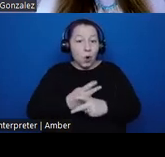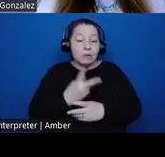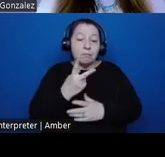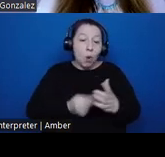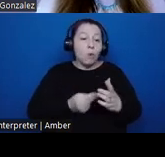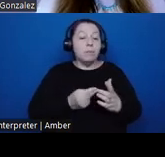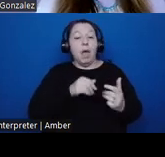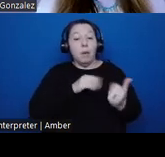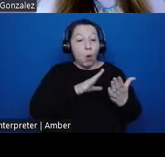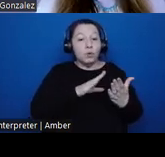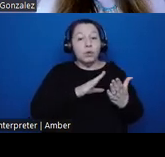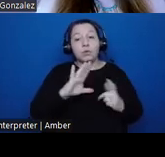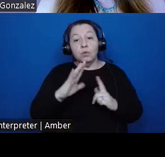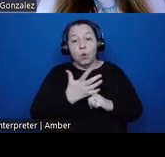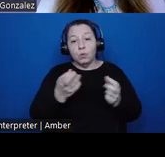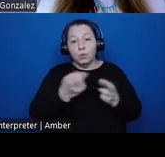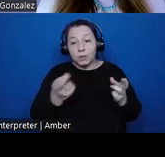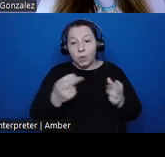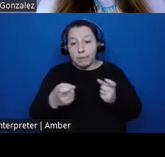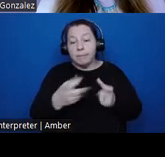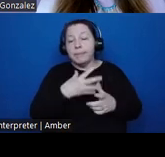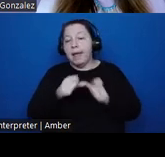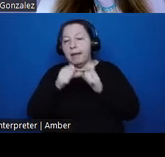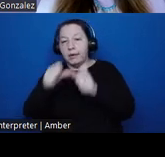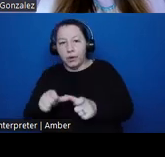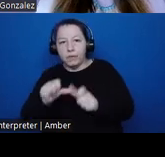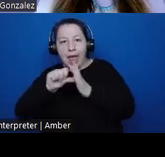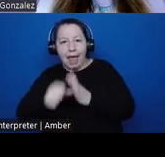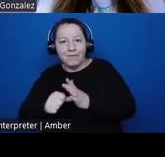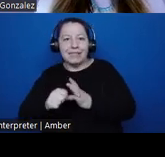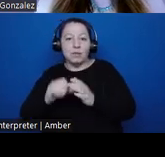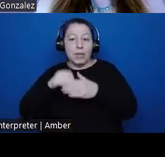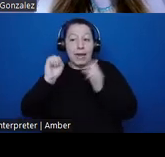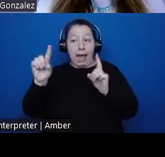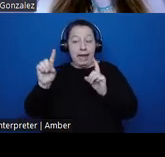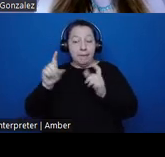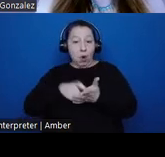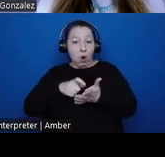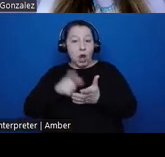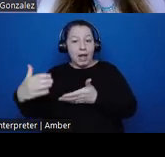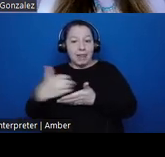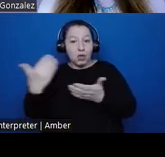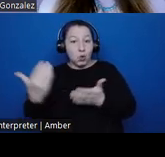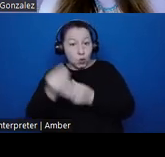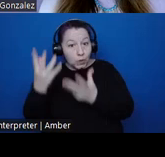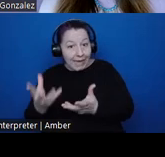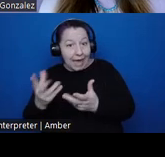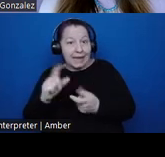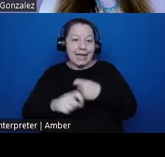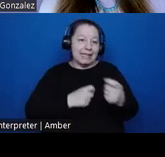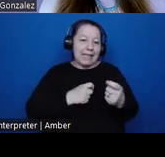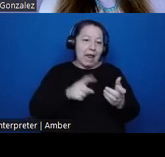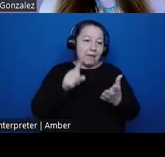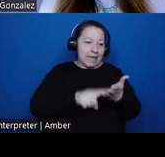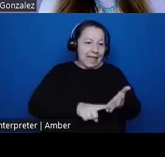management and the continued emphasis in academic archaeology on collection of new data rather than reexamination of